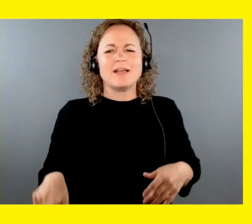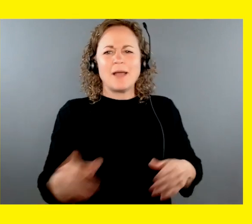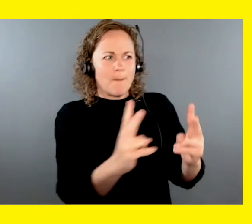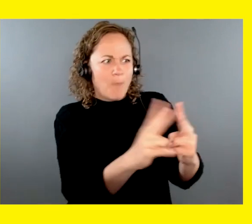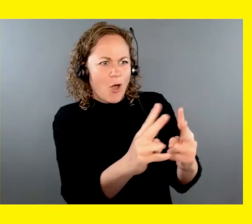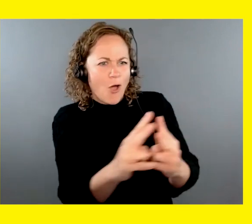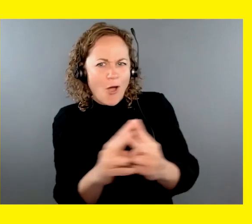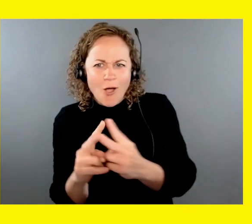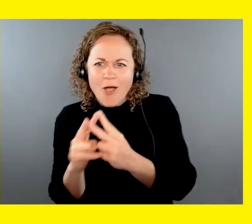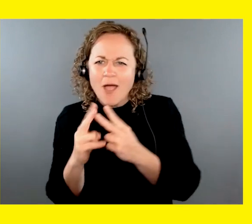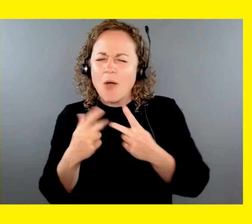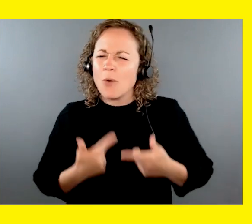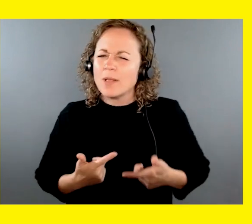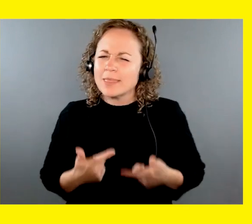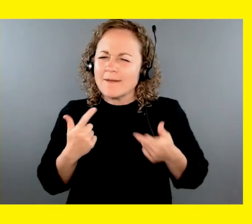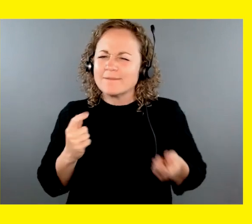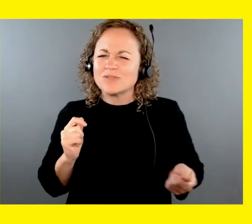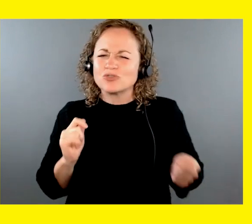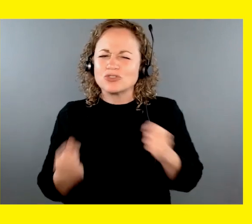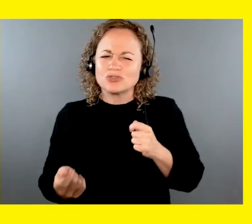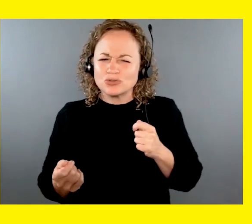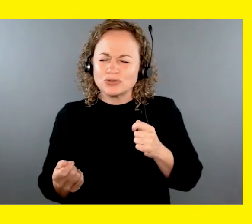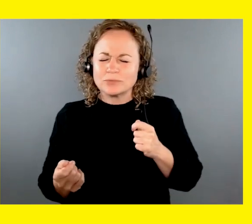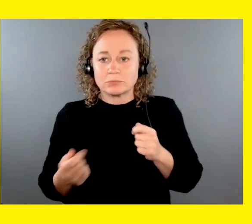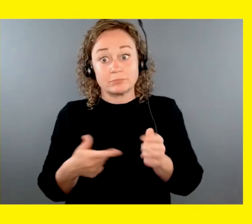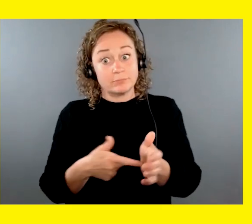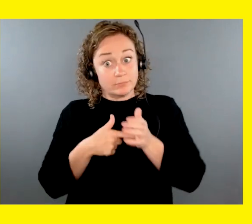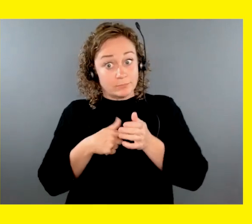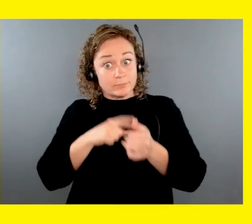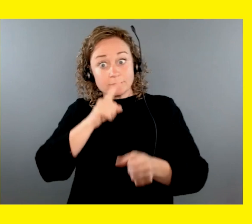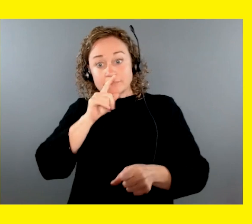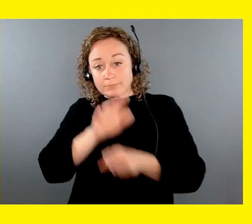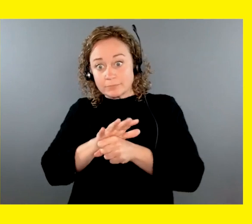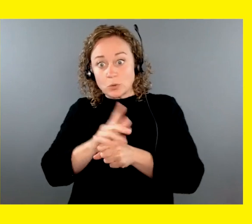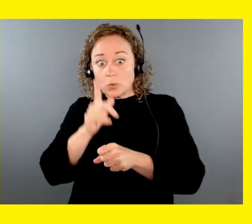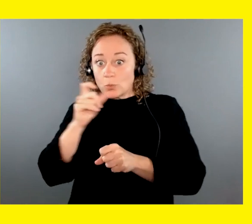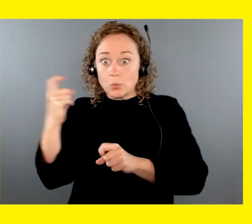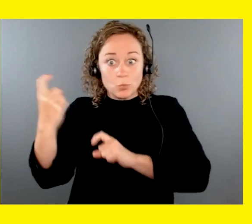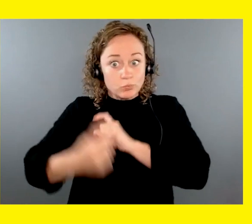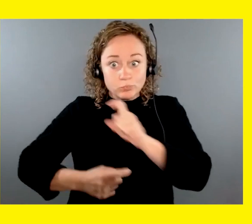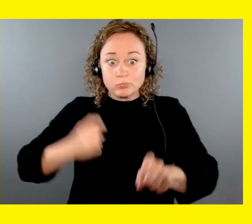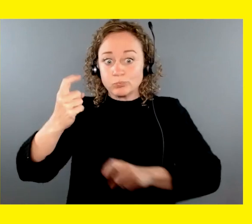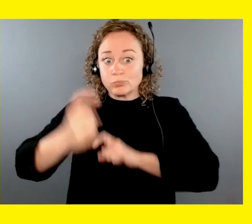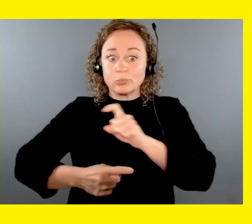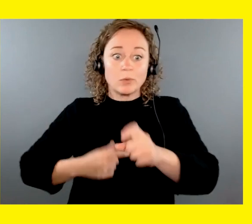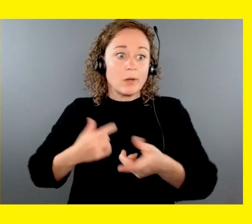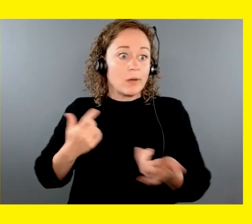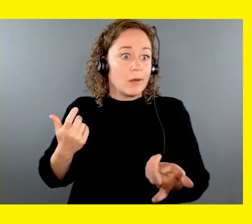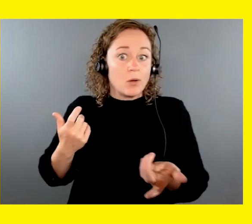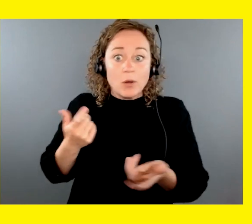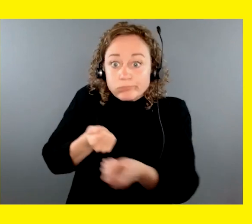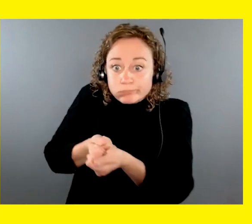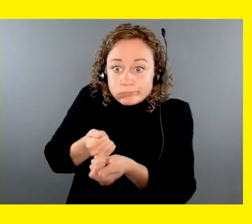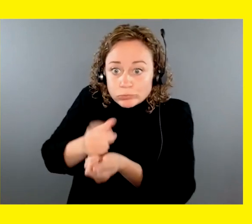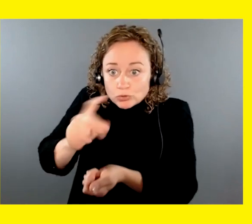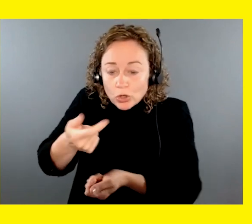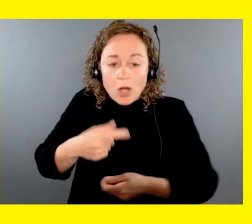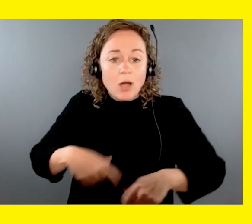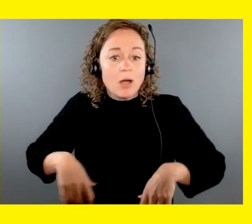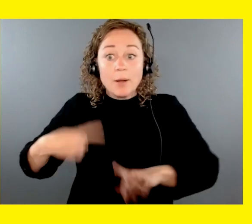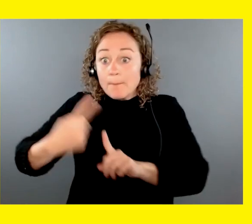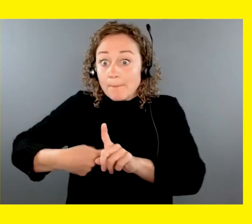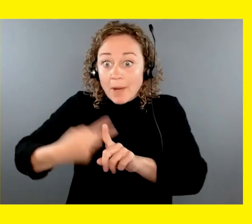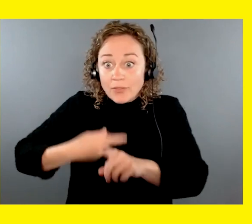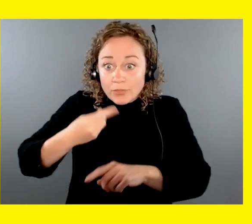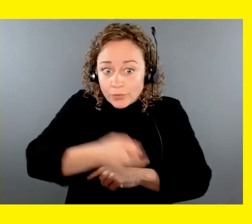be possible without the commitment of our generous supporters. Whether it's sponsoring a dog, becoming a monthly donor, supporting the expansion of our